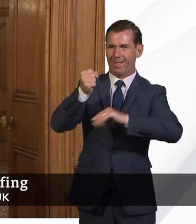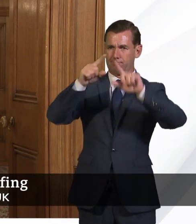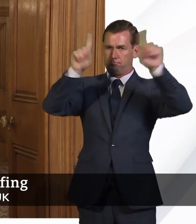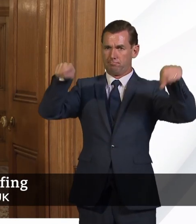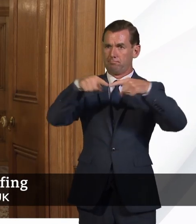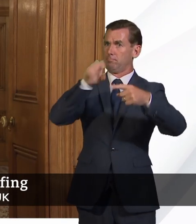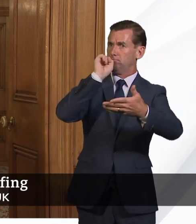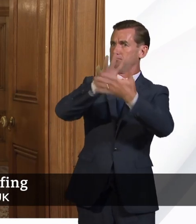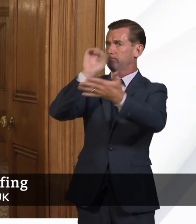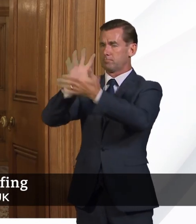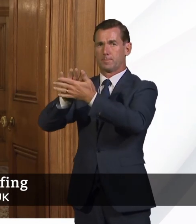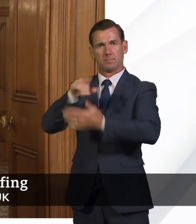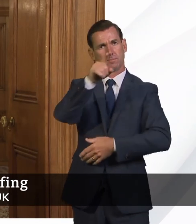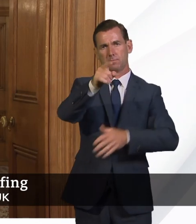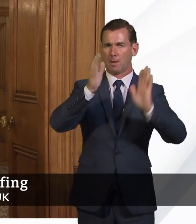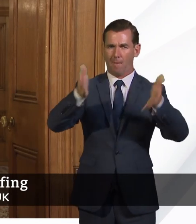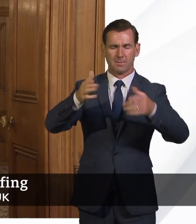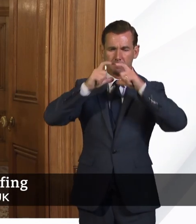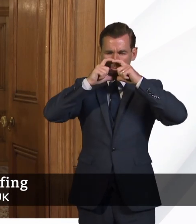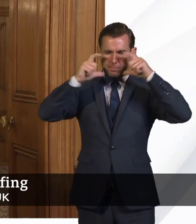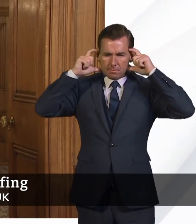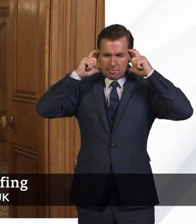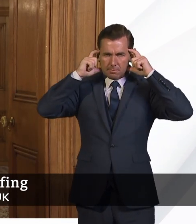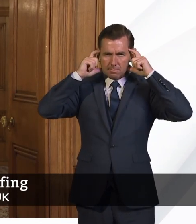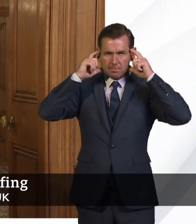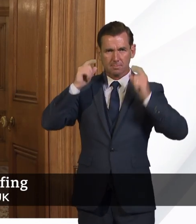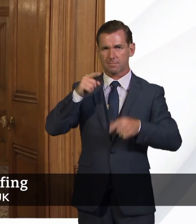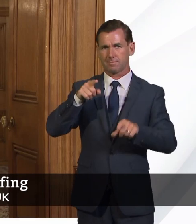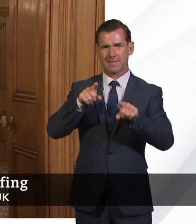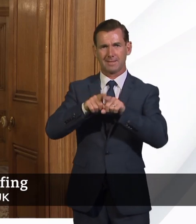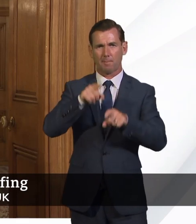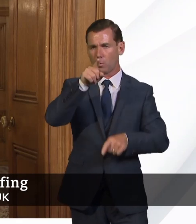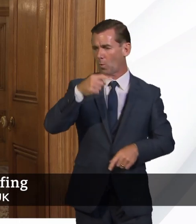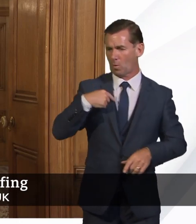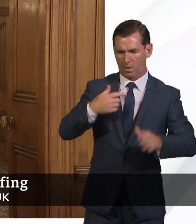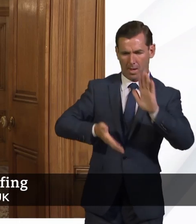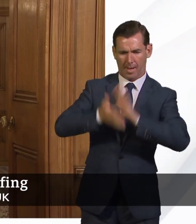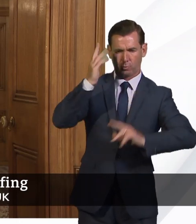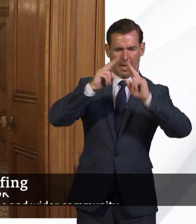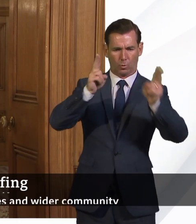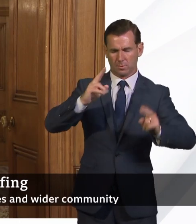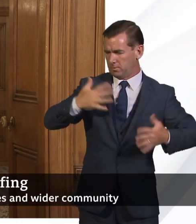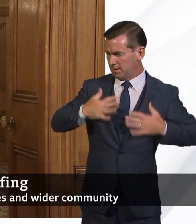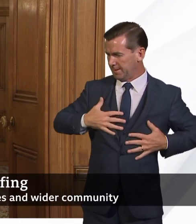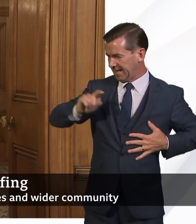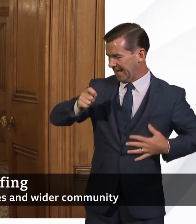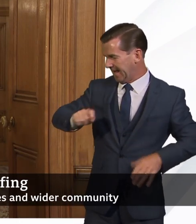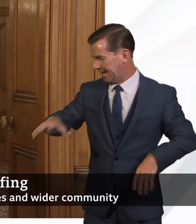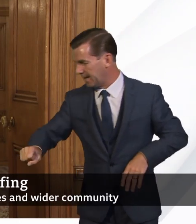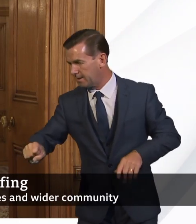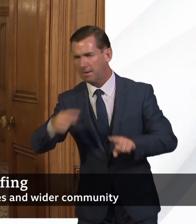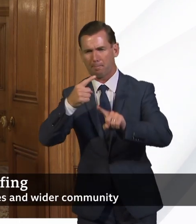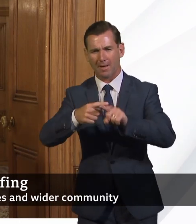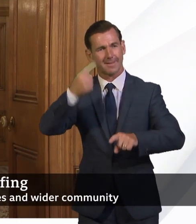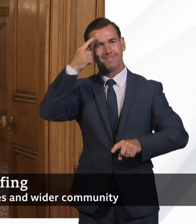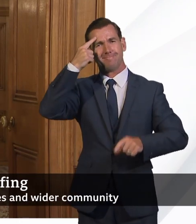Remembering your face covering should be the same as picking up your phone, your wallet or your purse whenever you're leaving